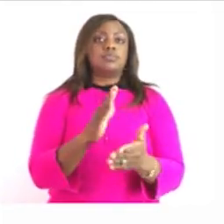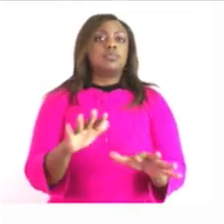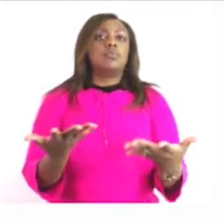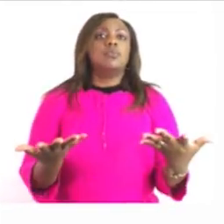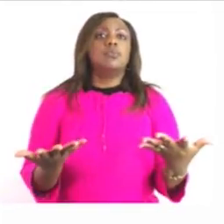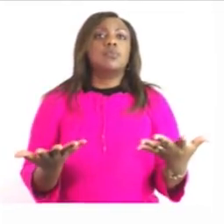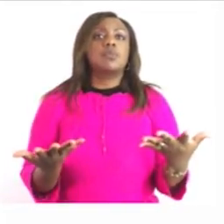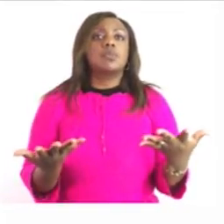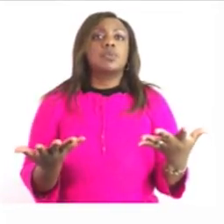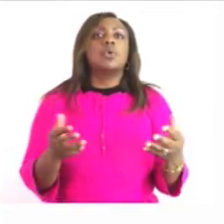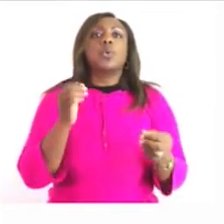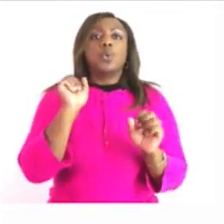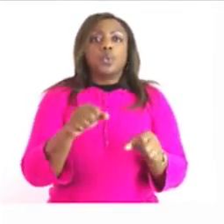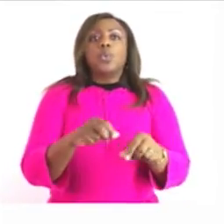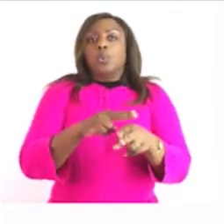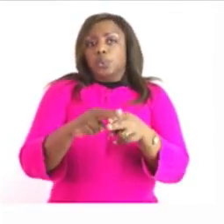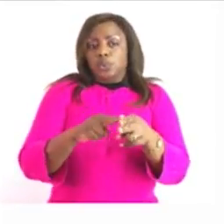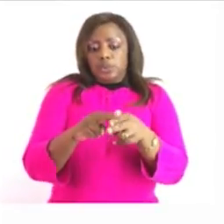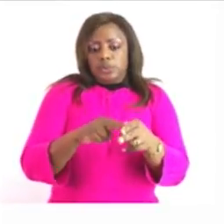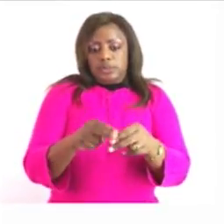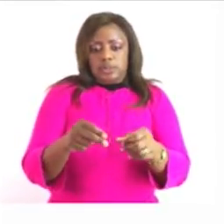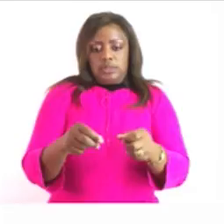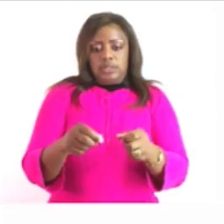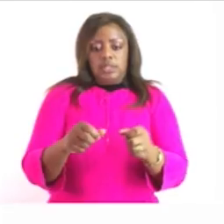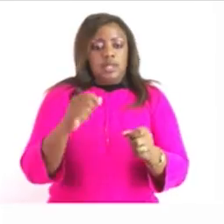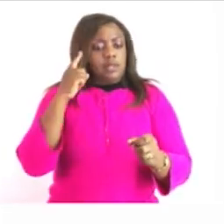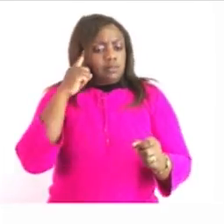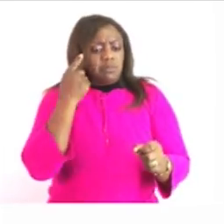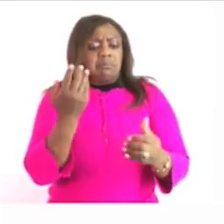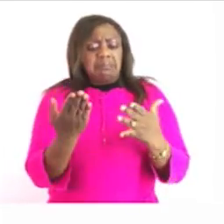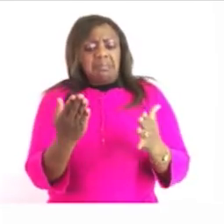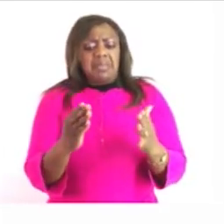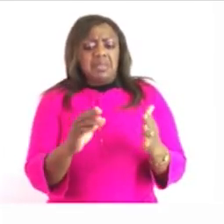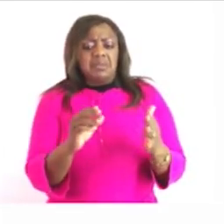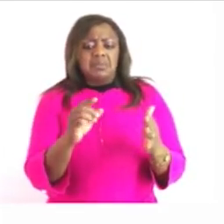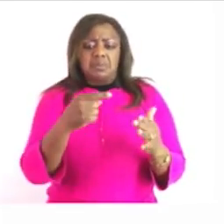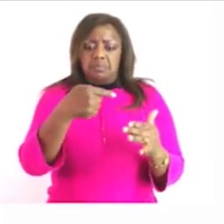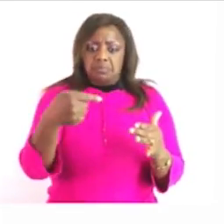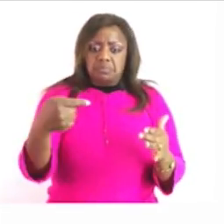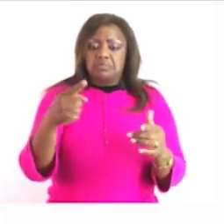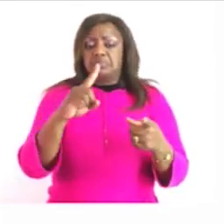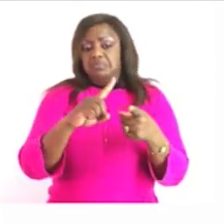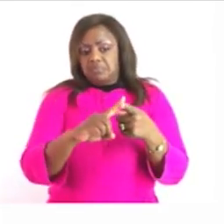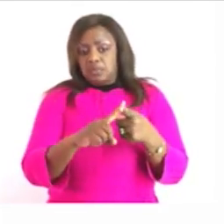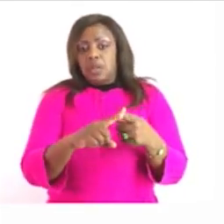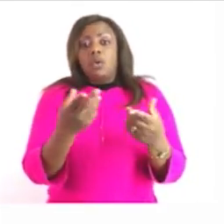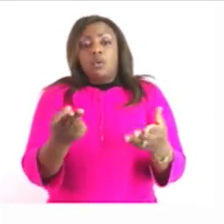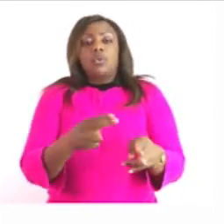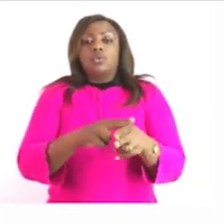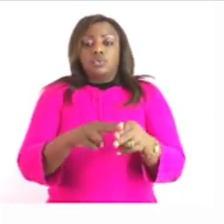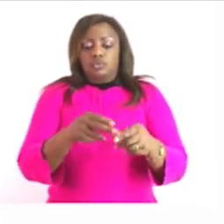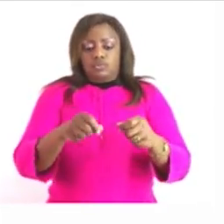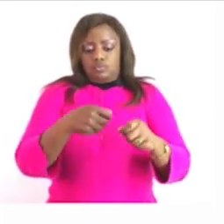you can take an estimate minus your measure or you can take your measure minus your